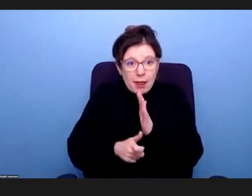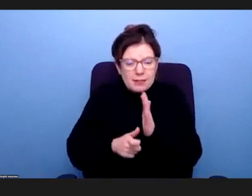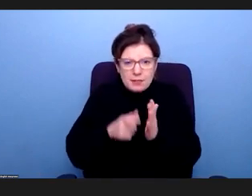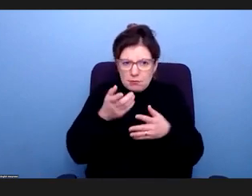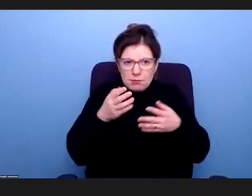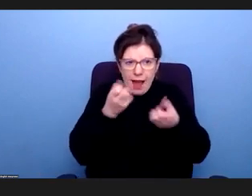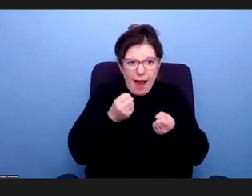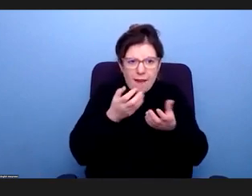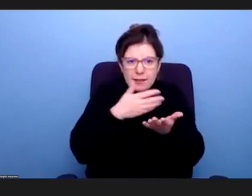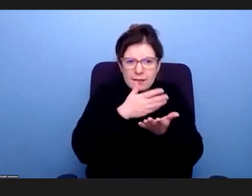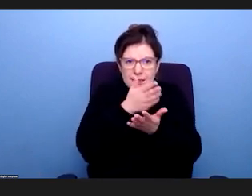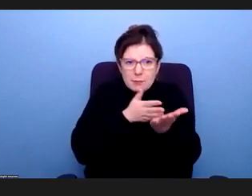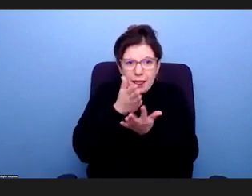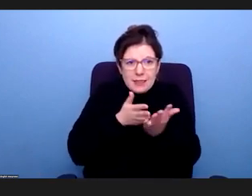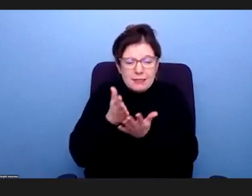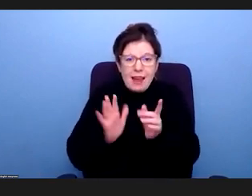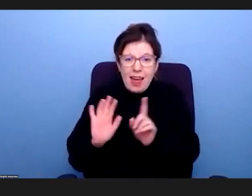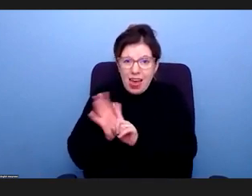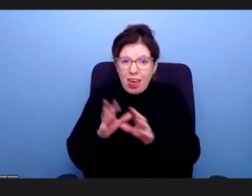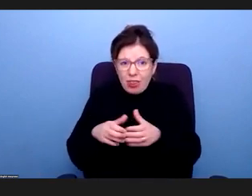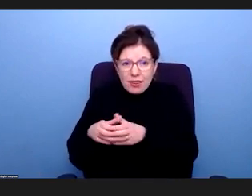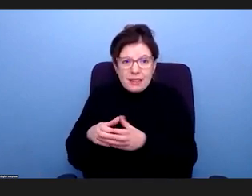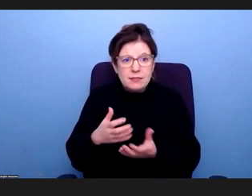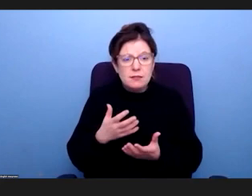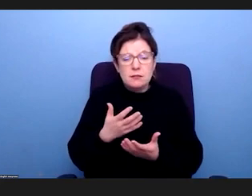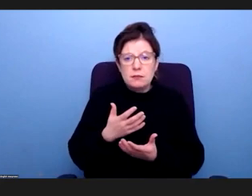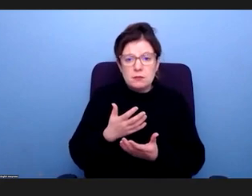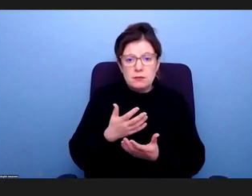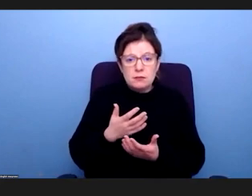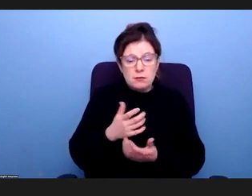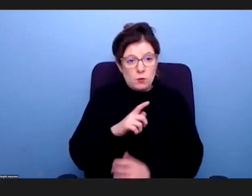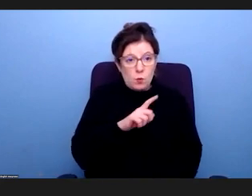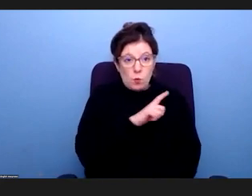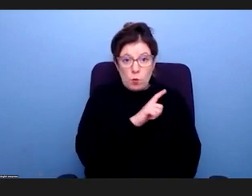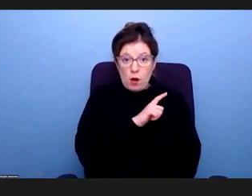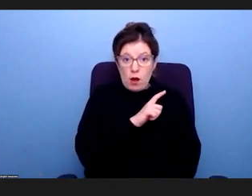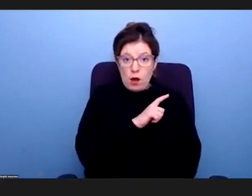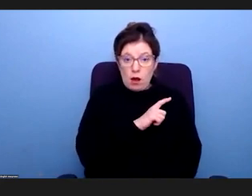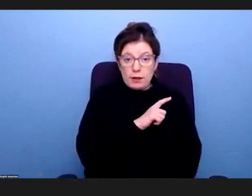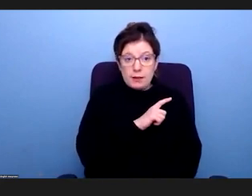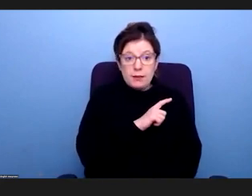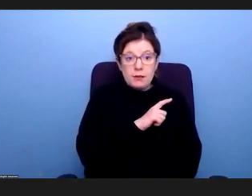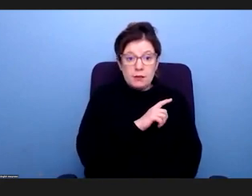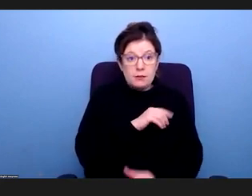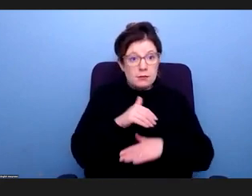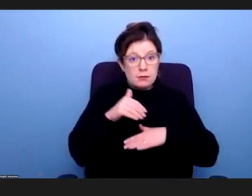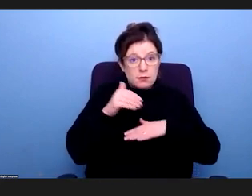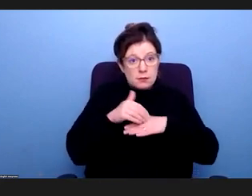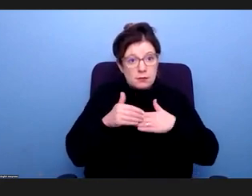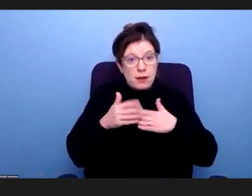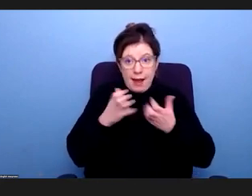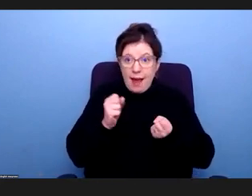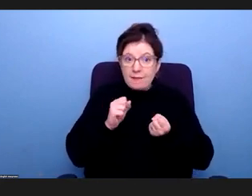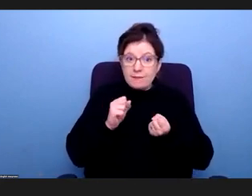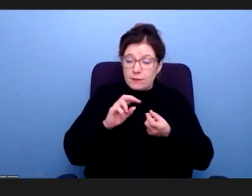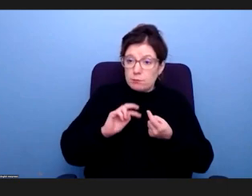ethnic minorities also? Because as we know, these people are impacted more. They have